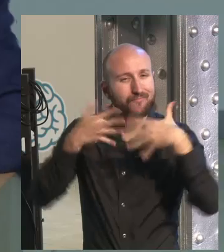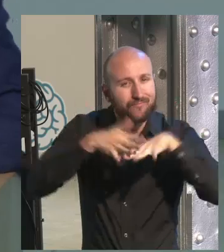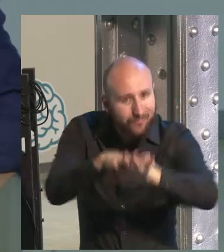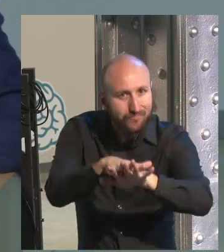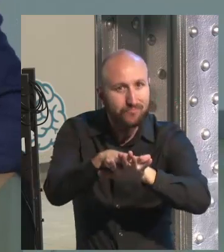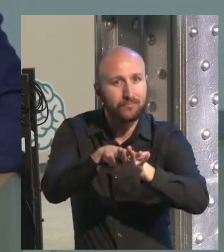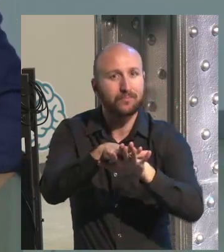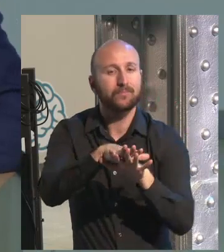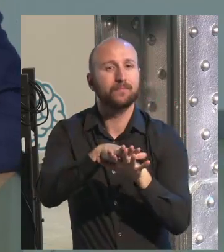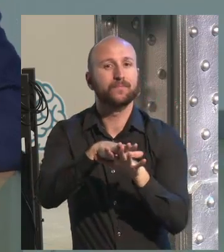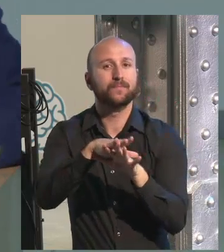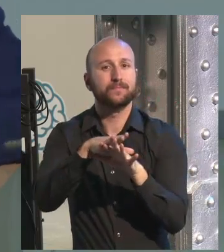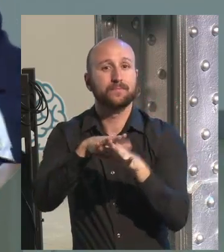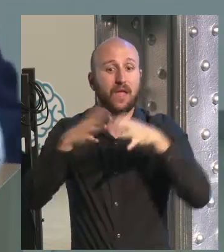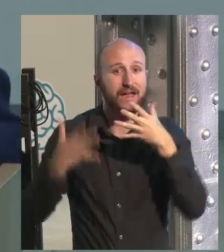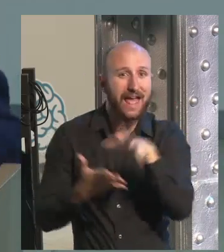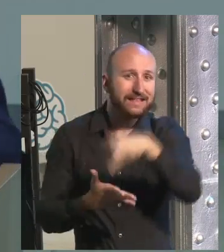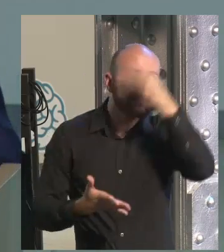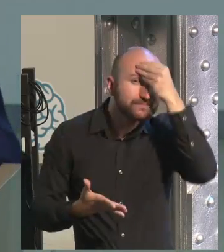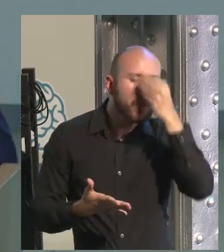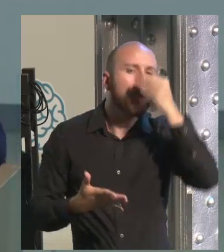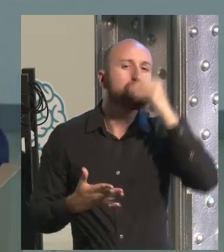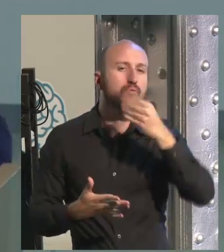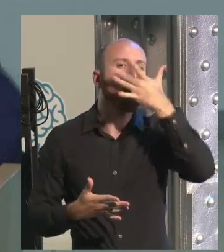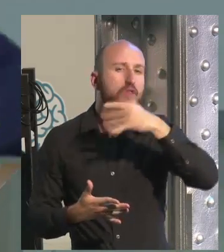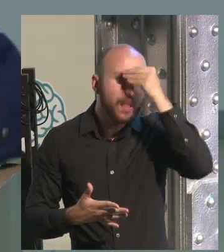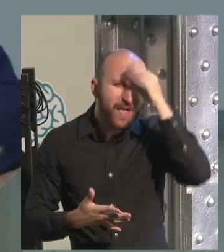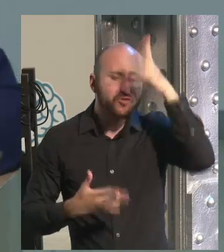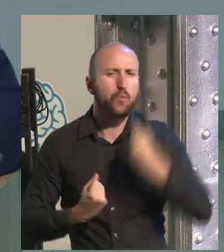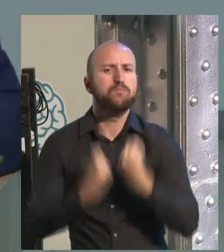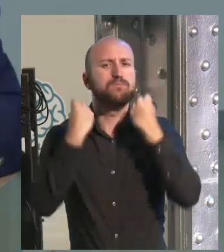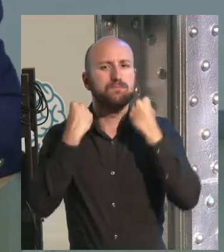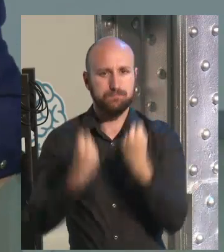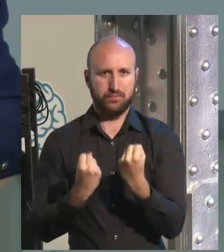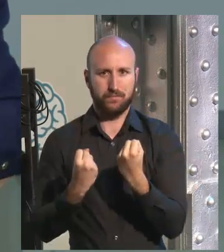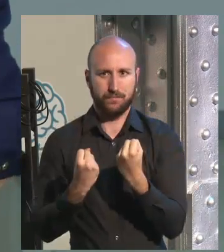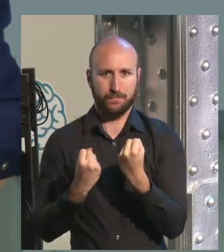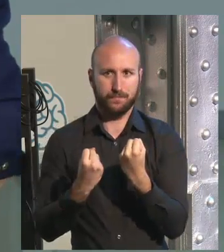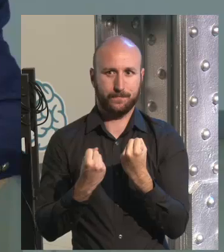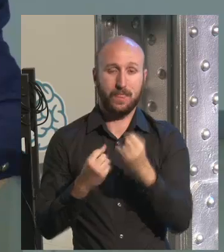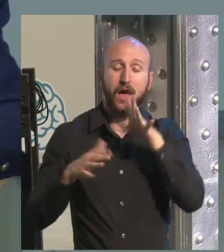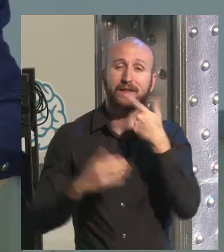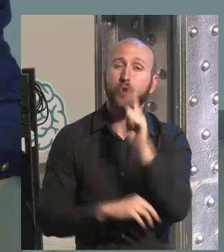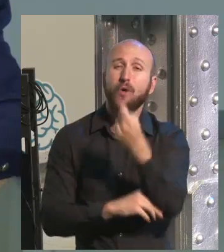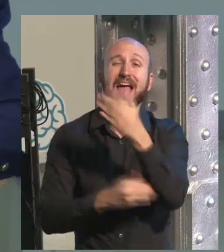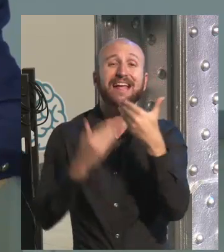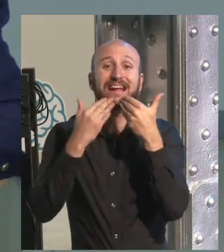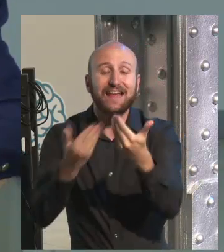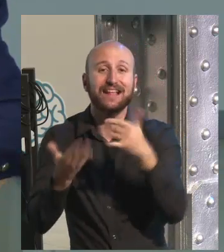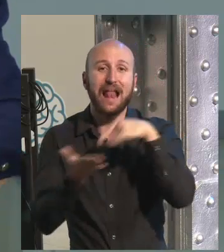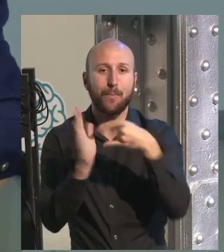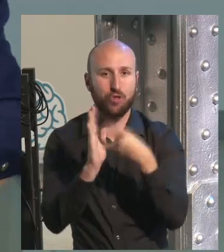and concepts. But go beyond that into a deeper knowledge of it is what we get